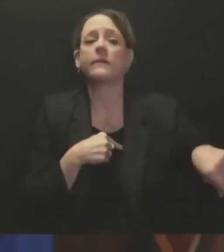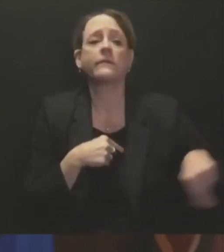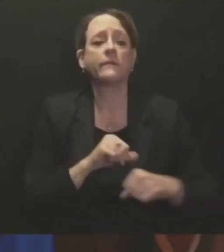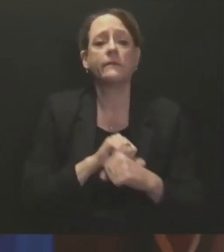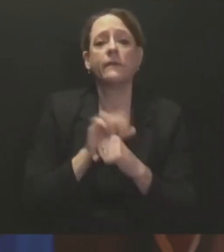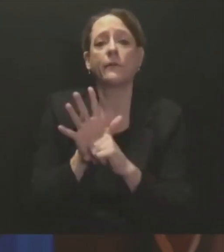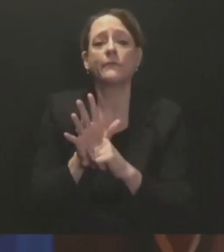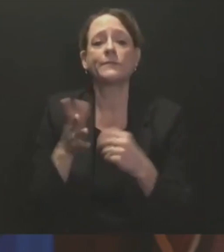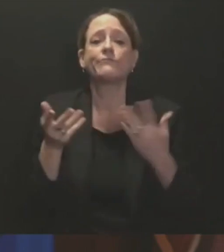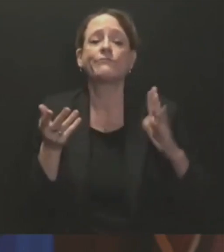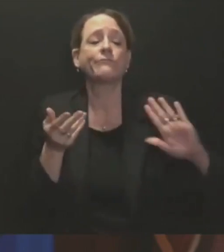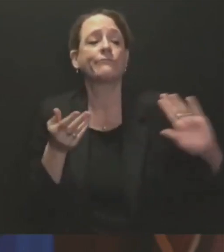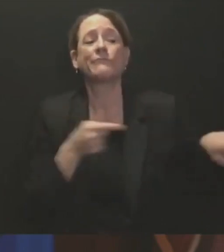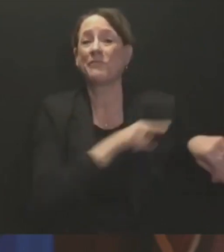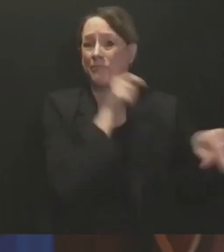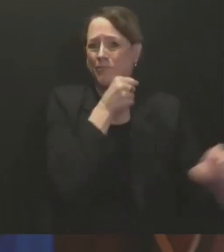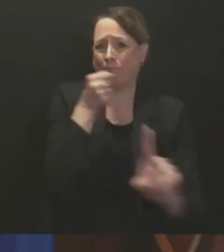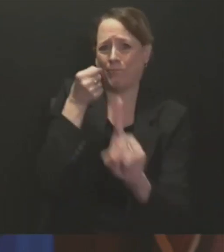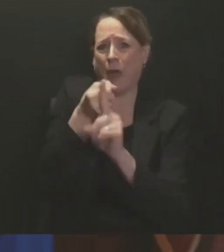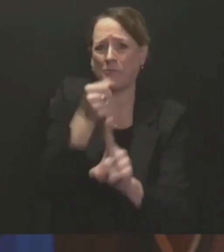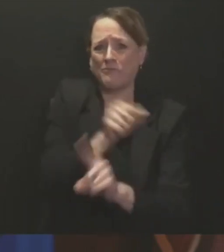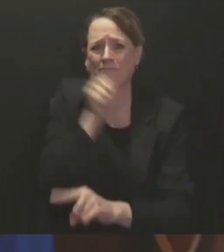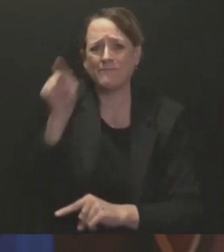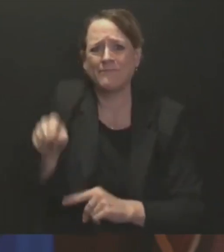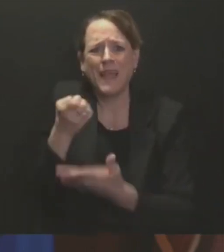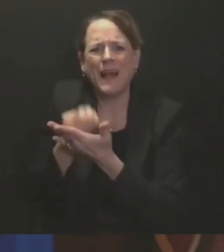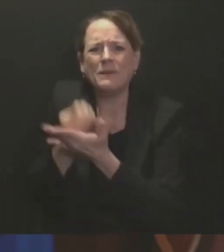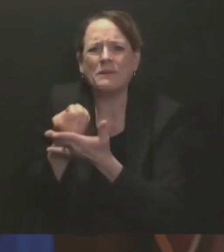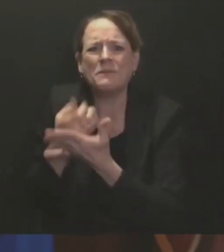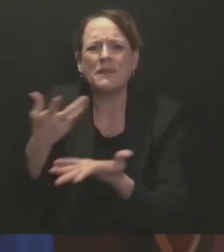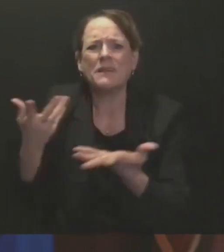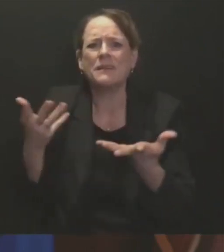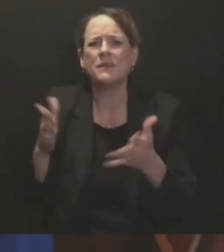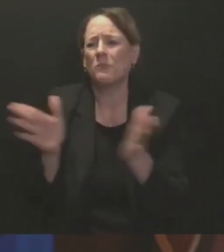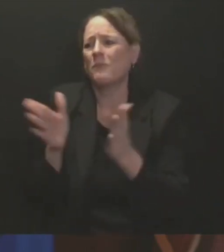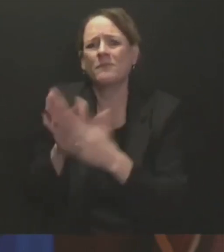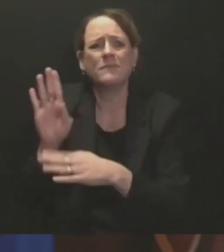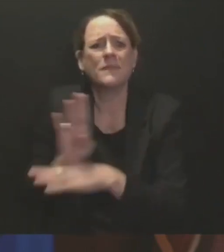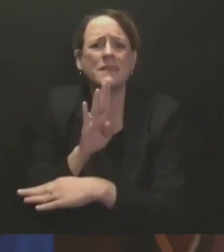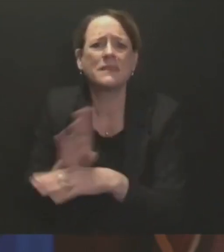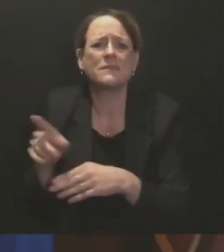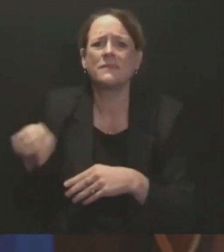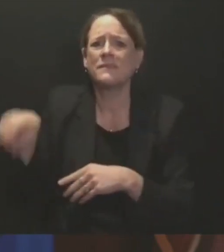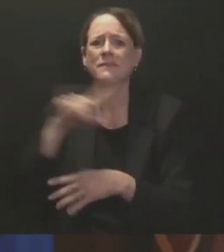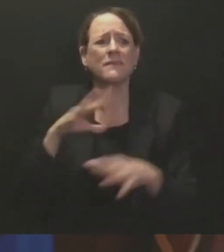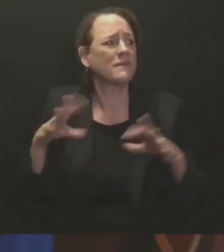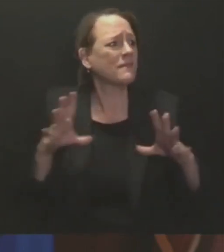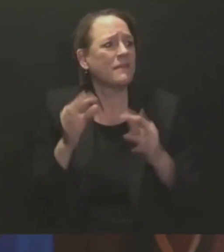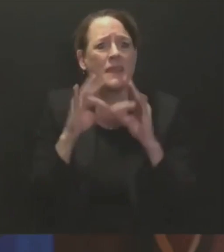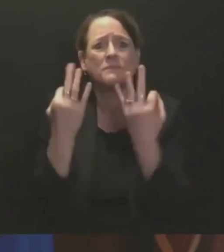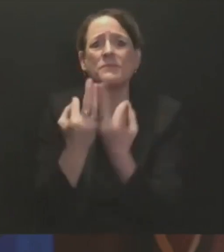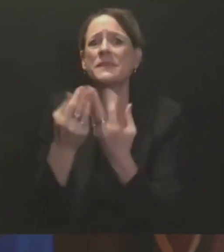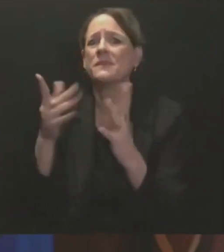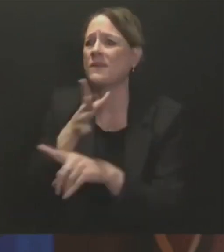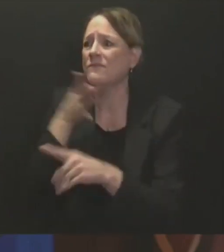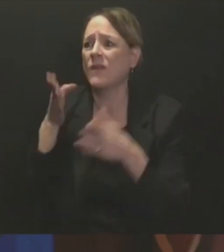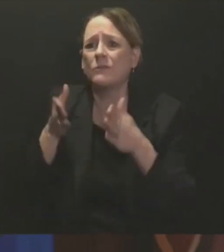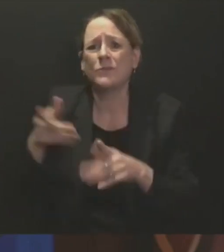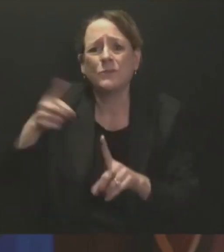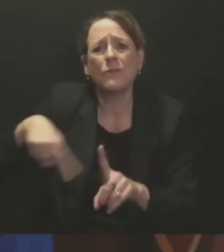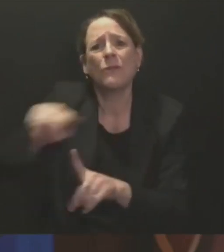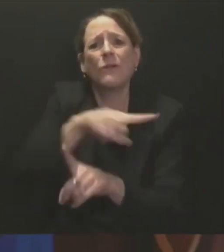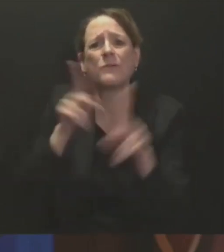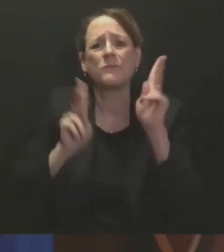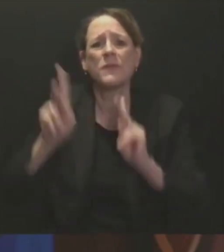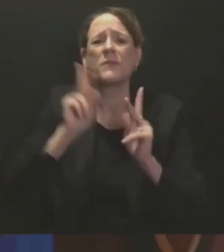restaurants, small businesses, families, and farmers will continue to suffer if we don't take action right now. Our